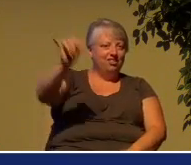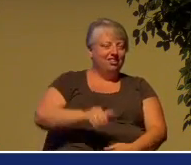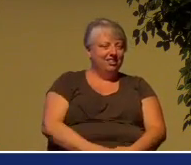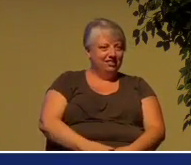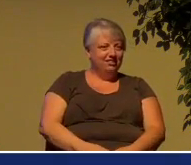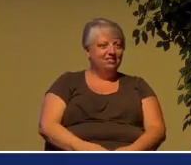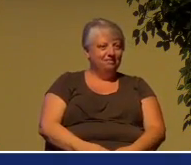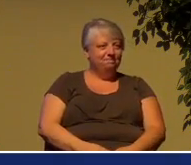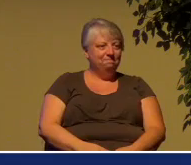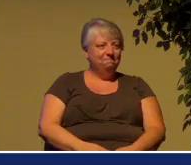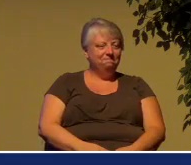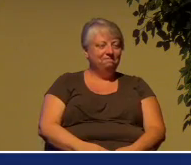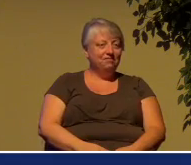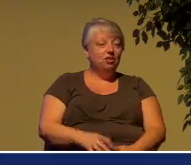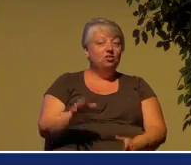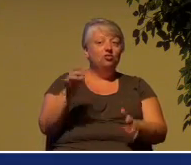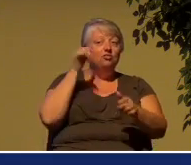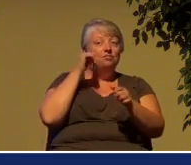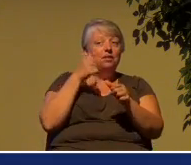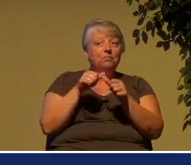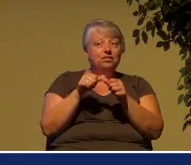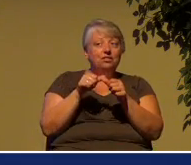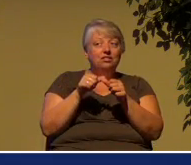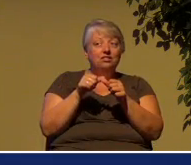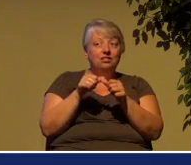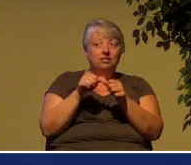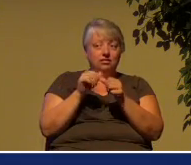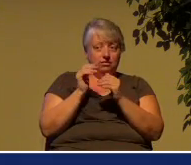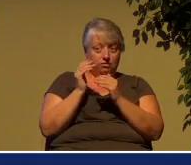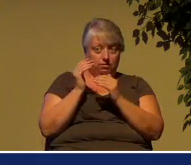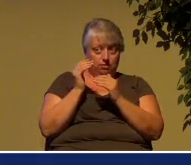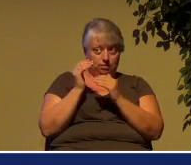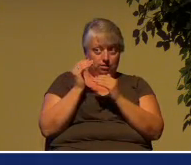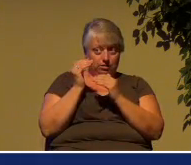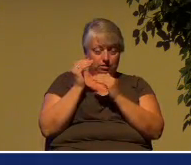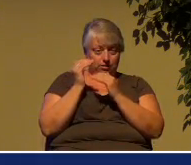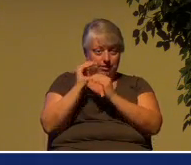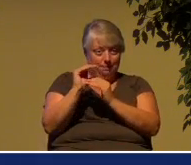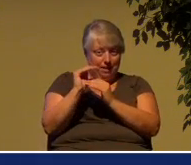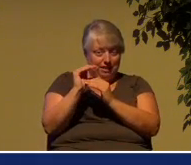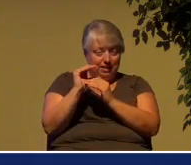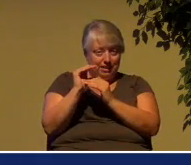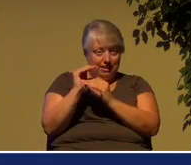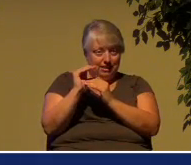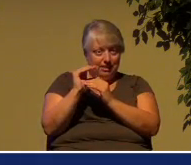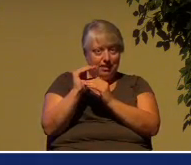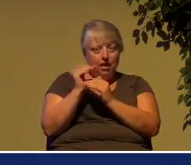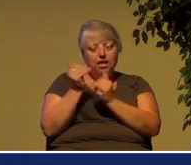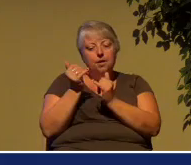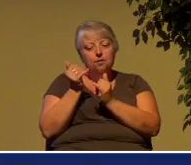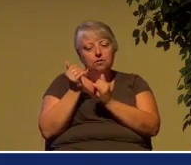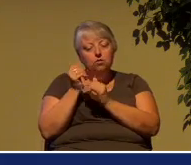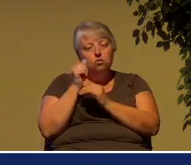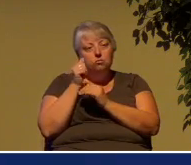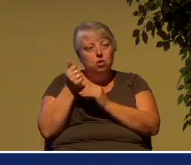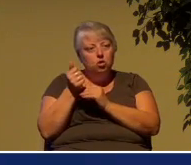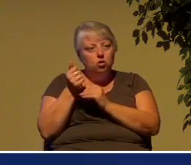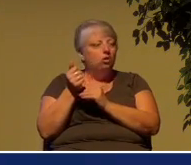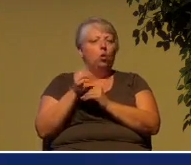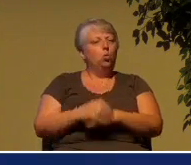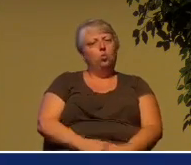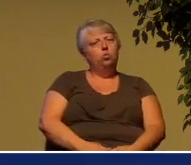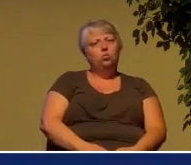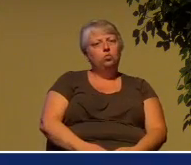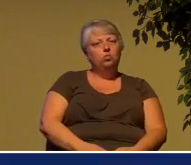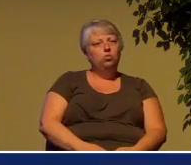But remember, it's not limited to the day of tomorrow, because through